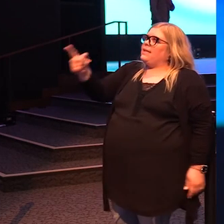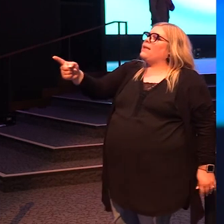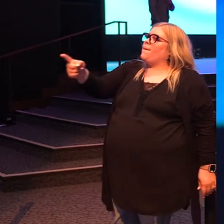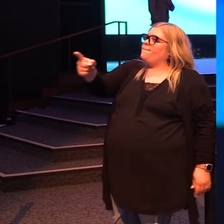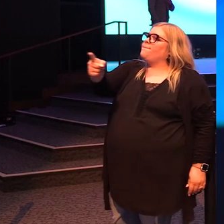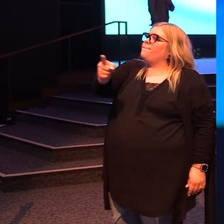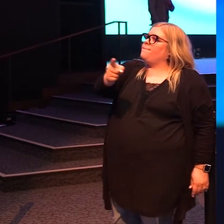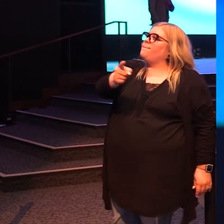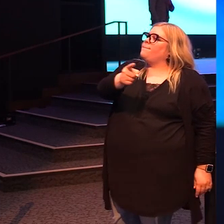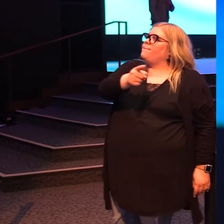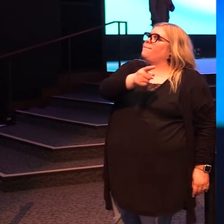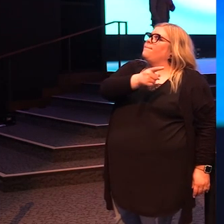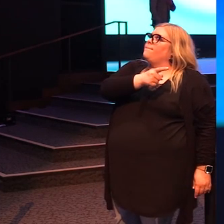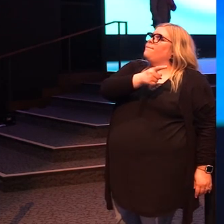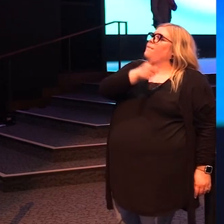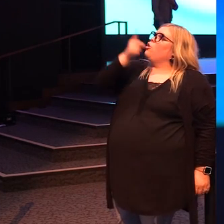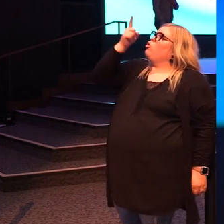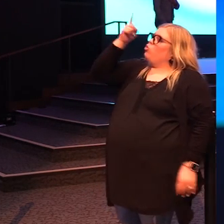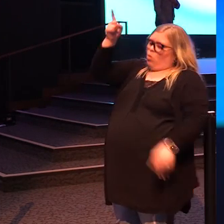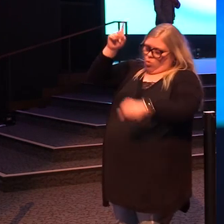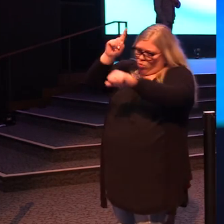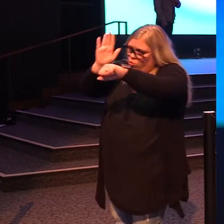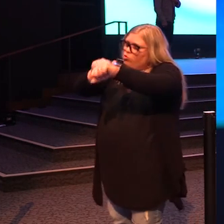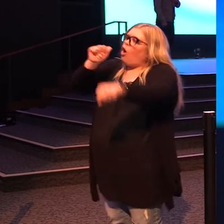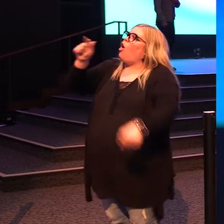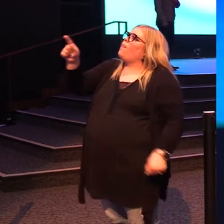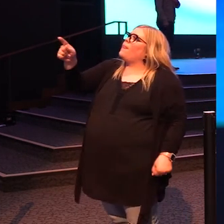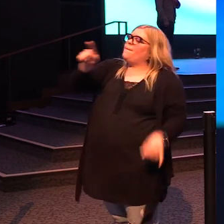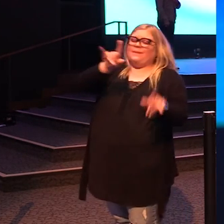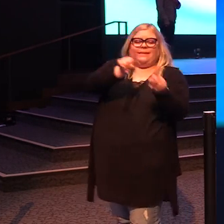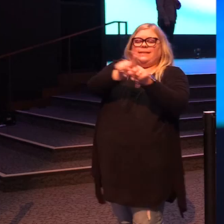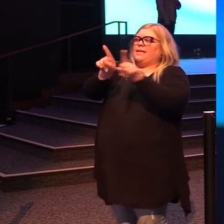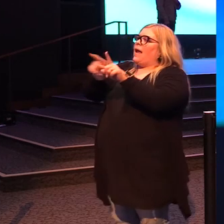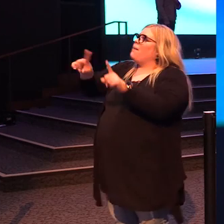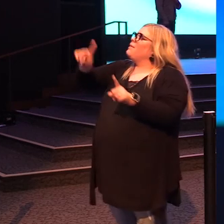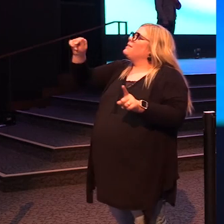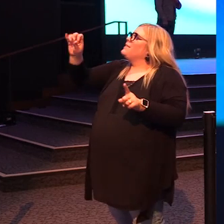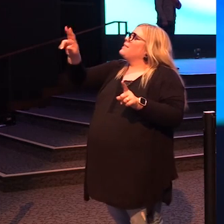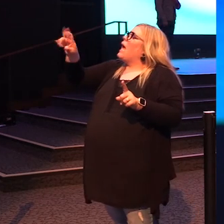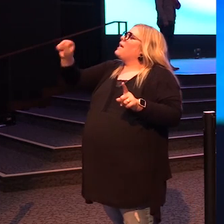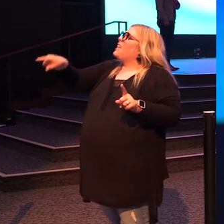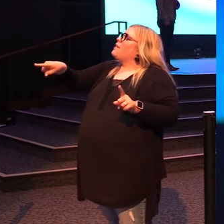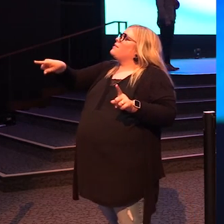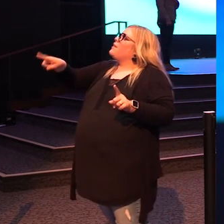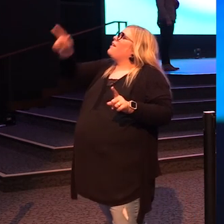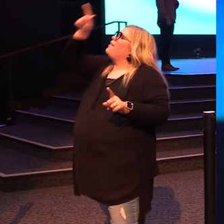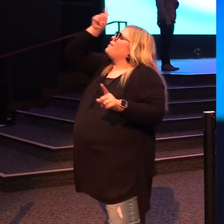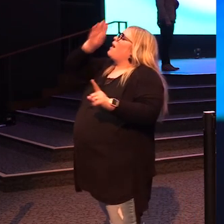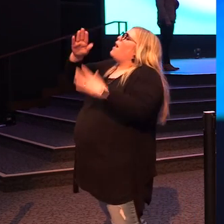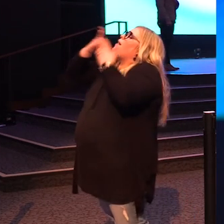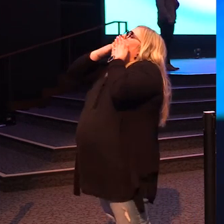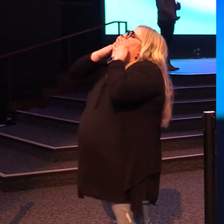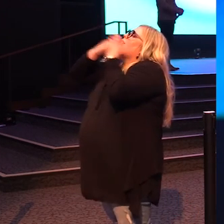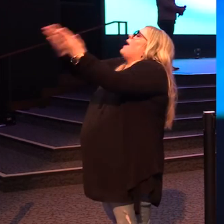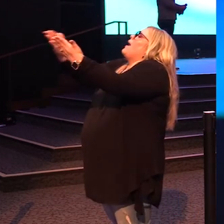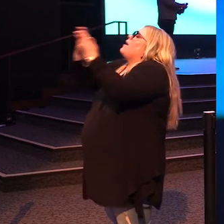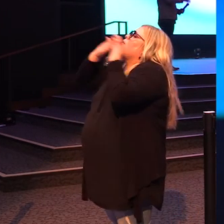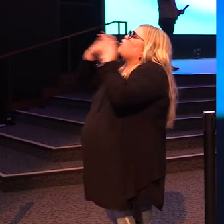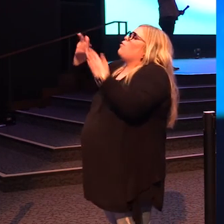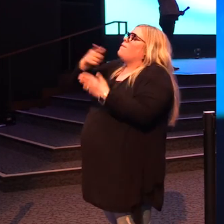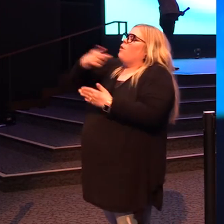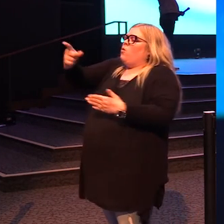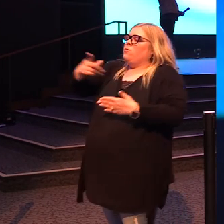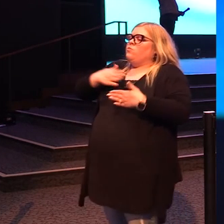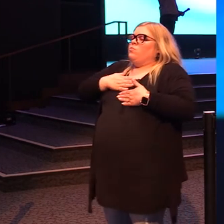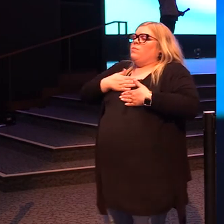saw Zacchaeus. You call them just like you called him. And God, I thank you today for those that are pushing